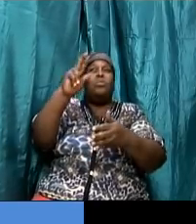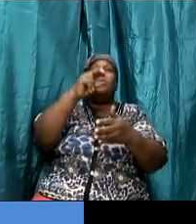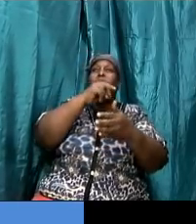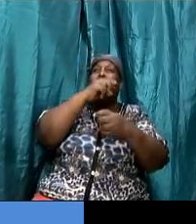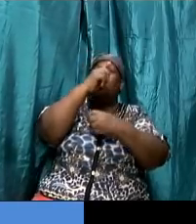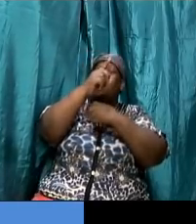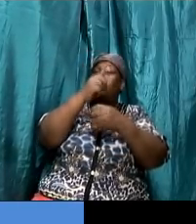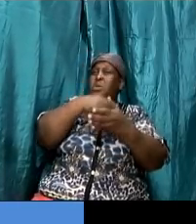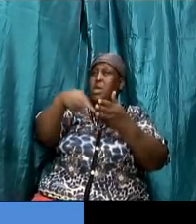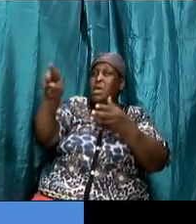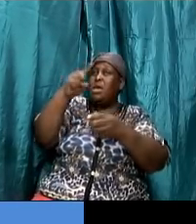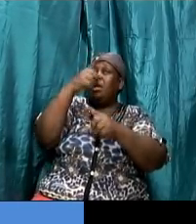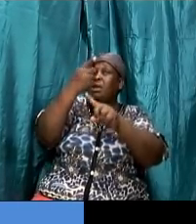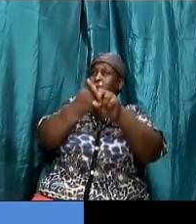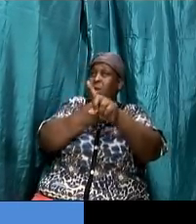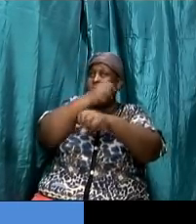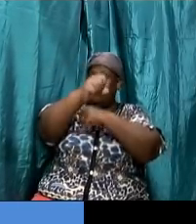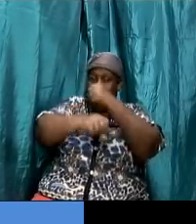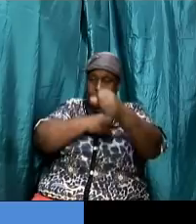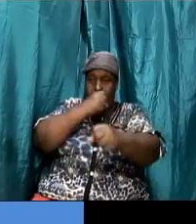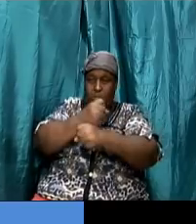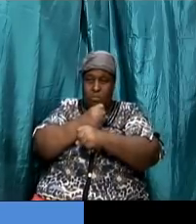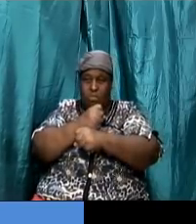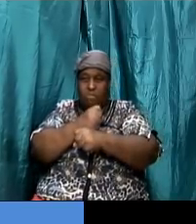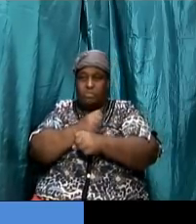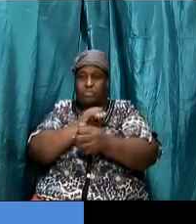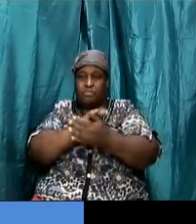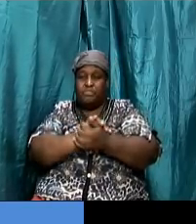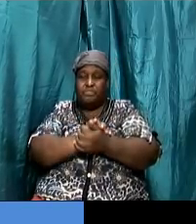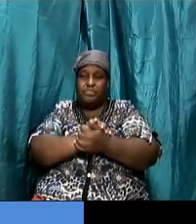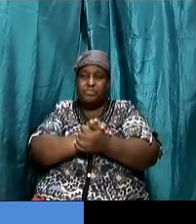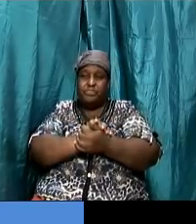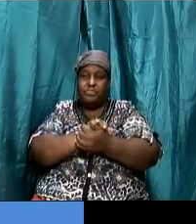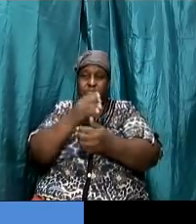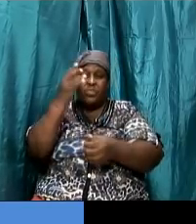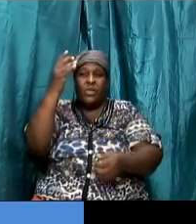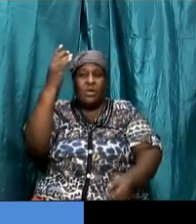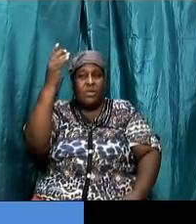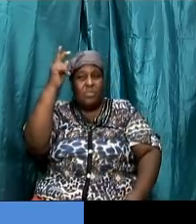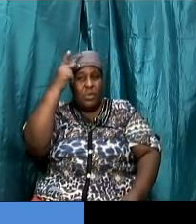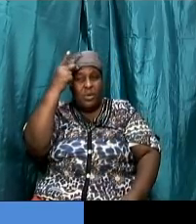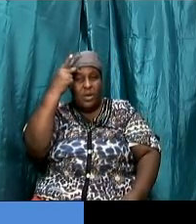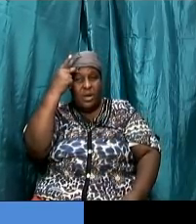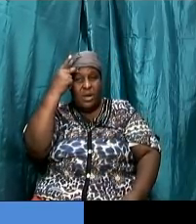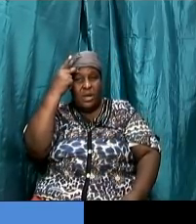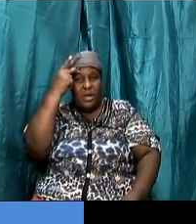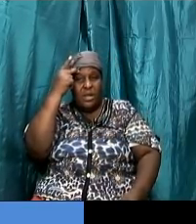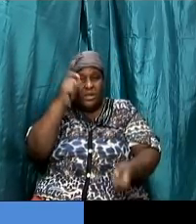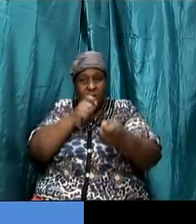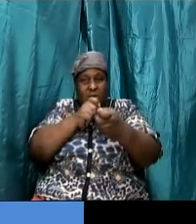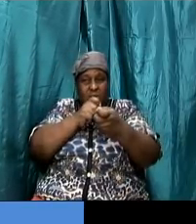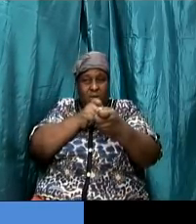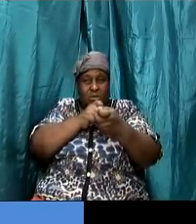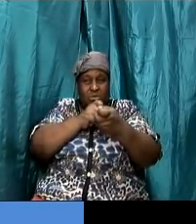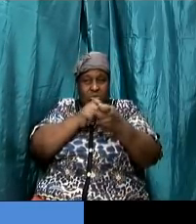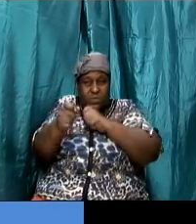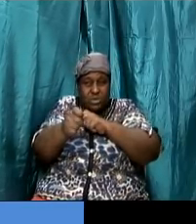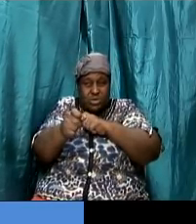monthly to yearly so paul sometimes switch the pattern too